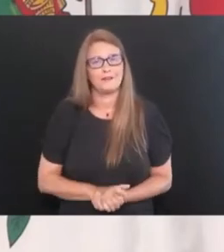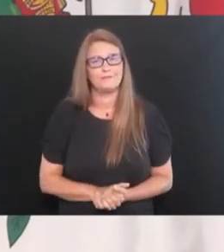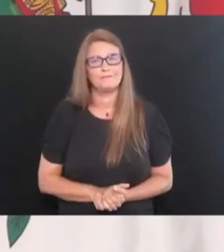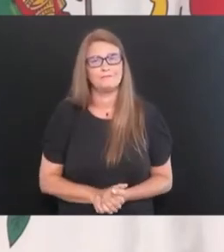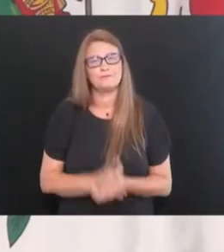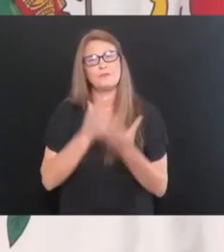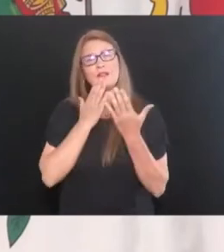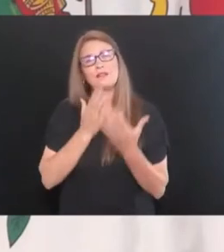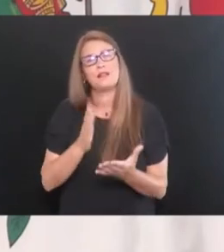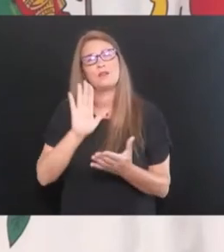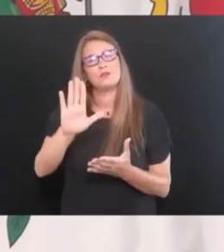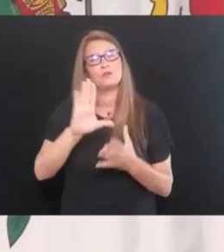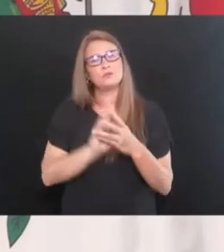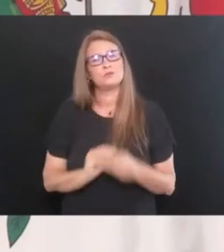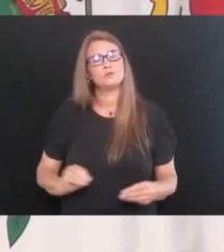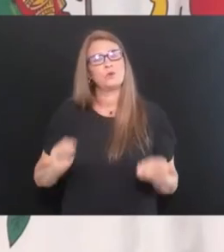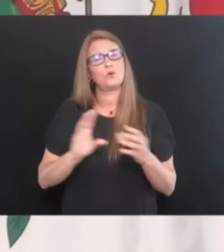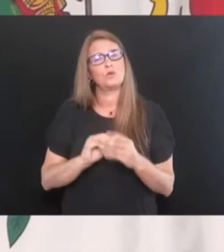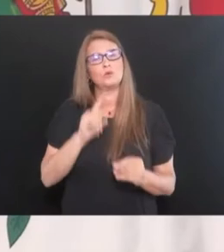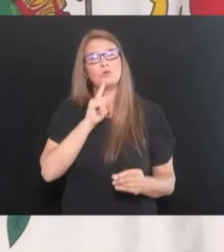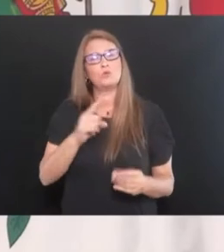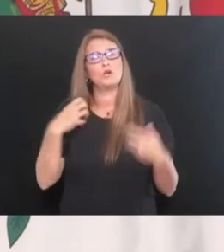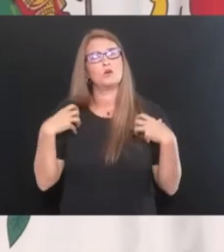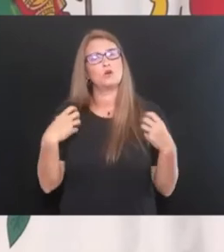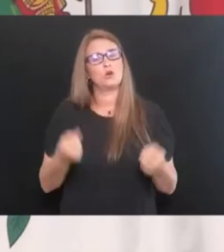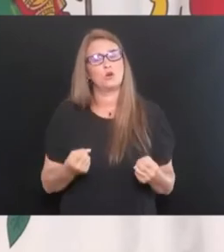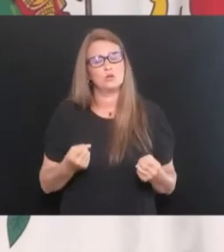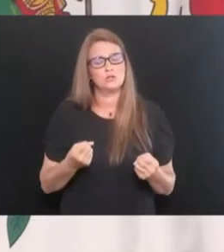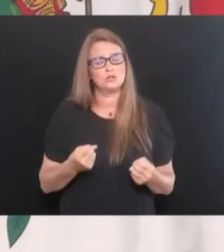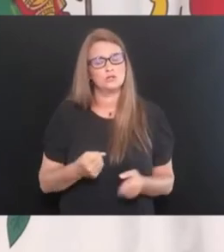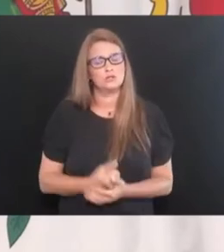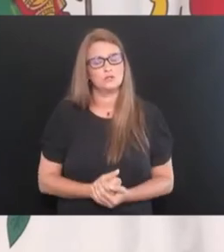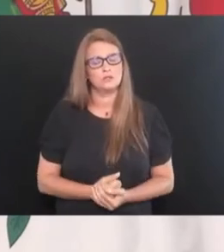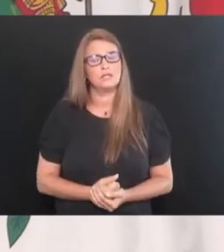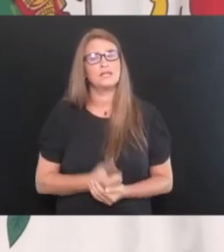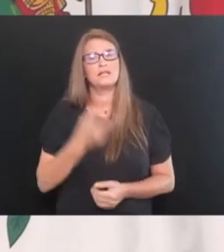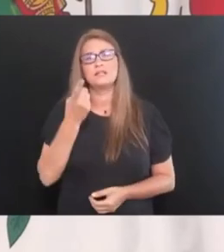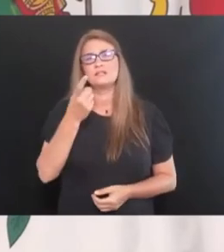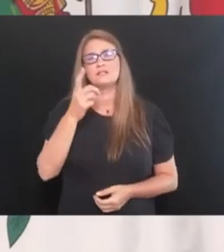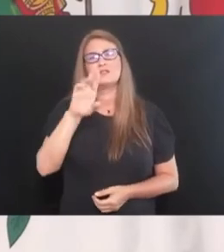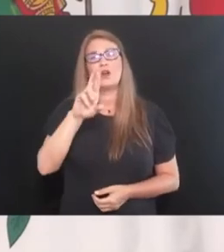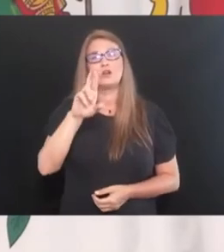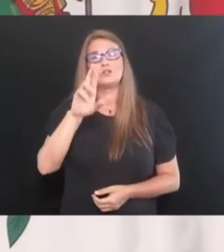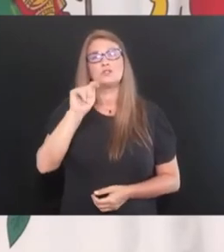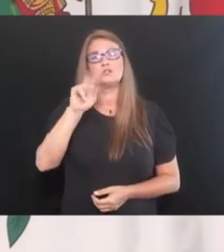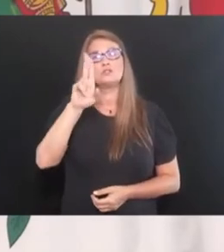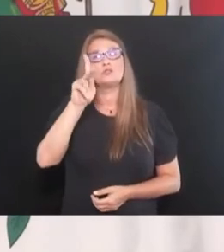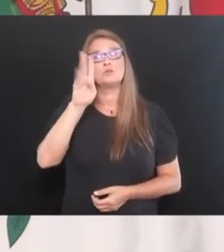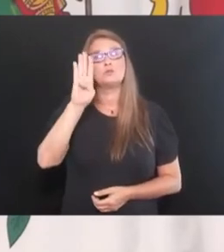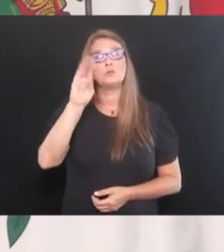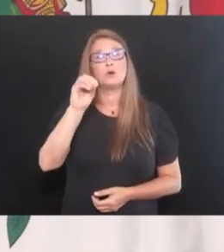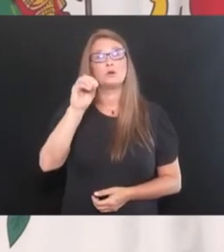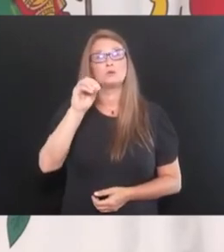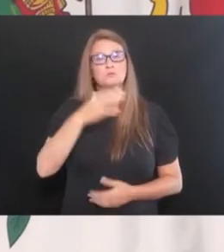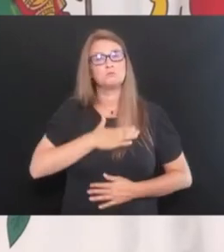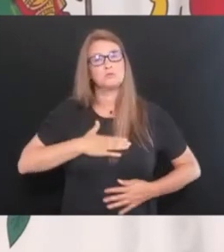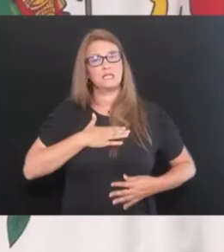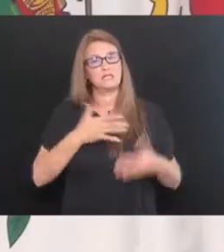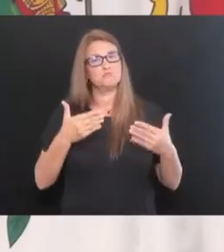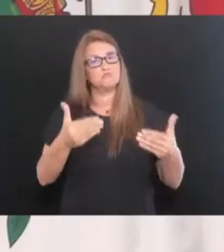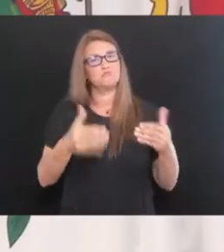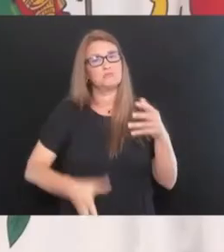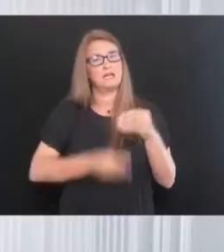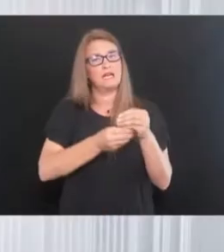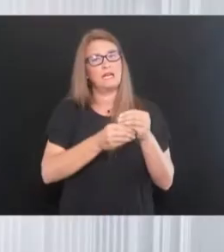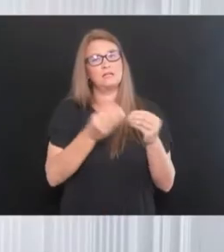thank you so much. It's real courage, real courage. And, doc, please add, add what you'd like to talk to